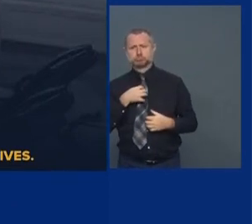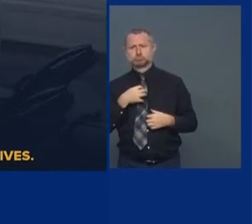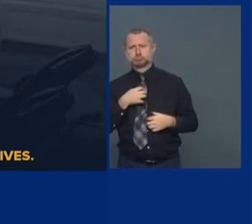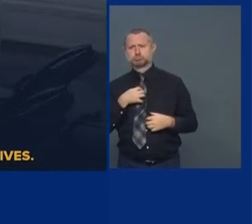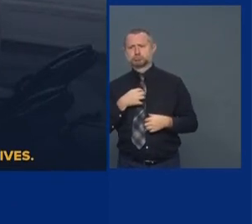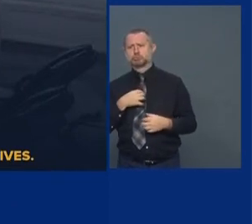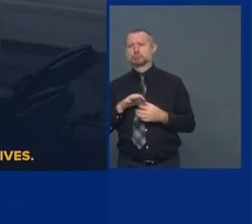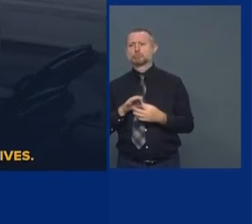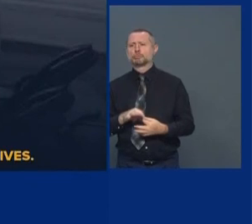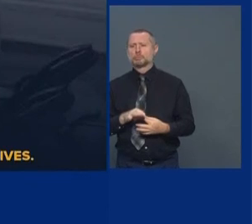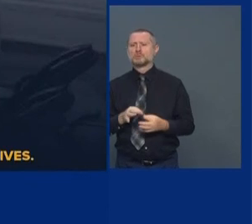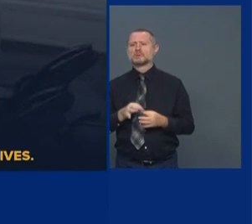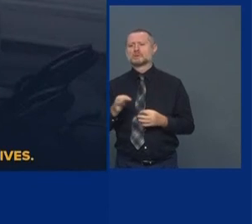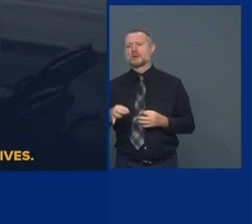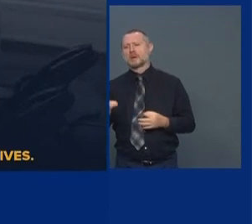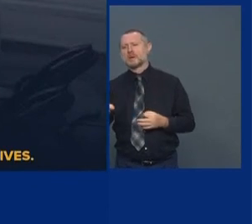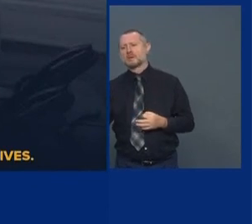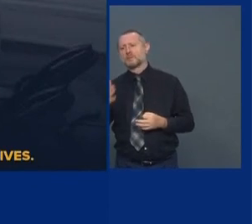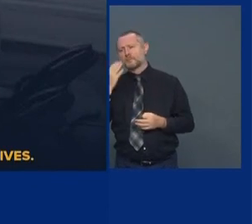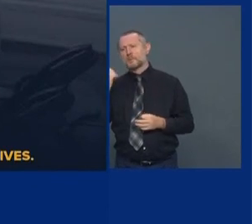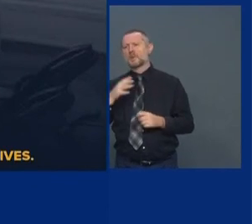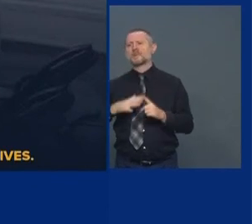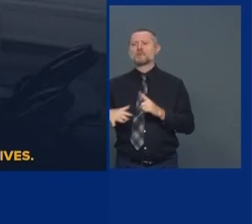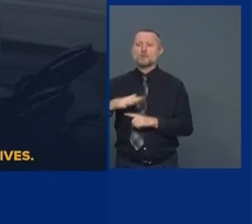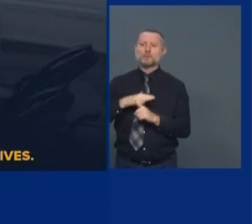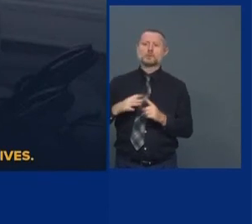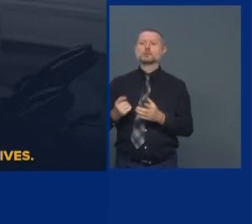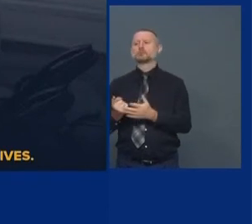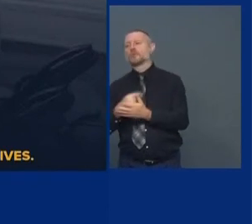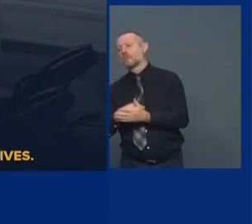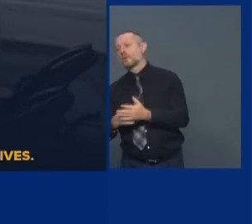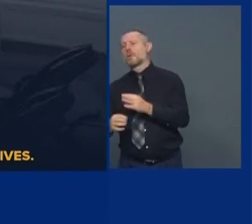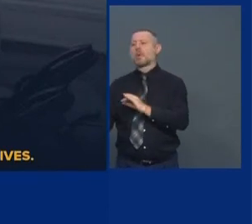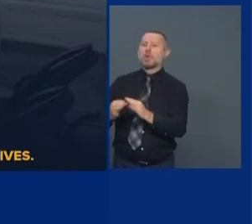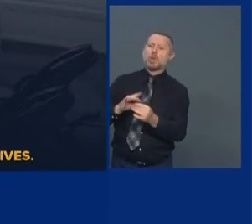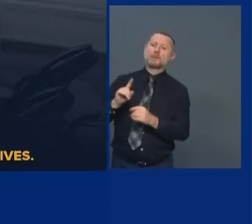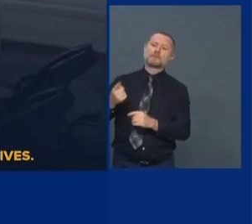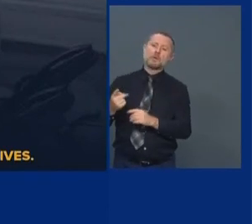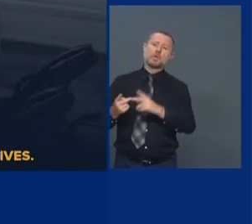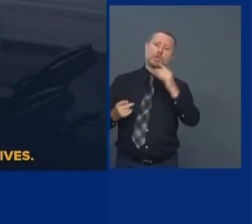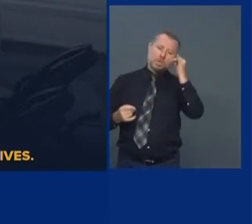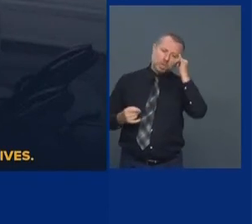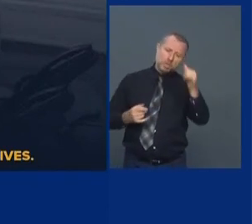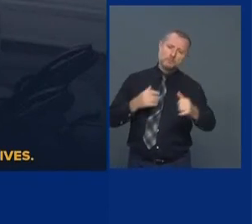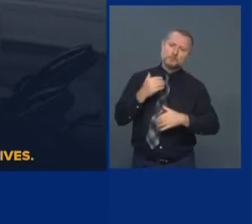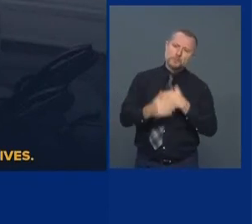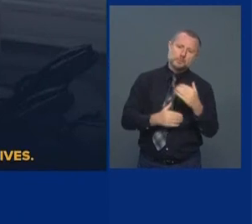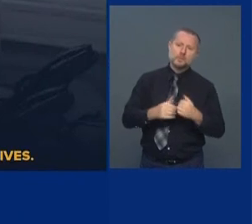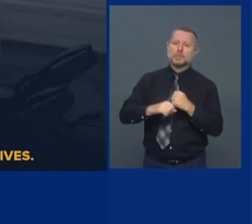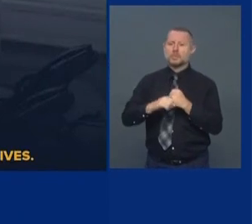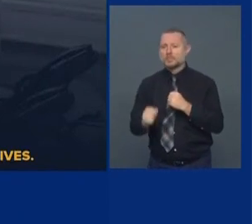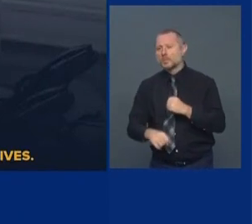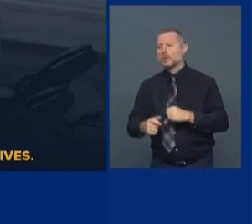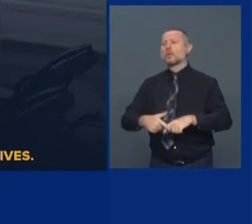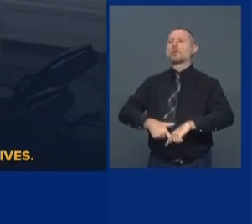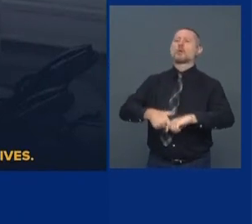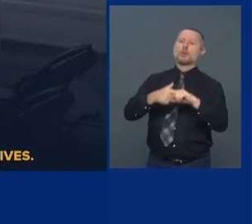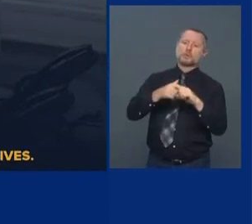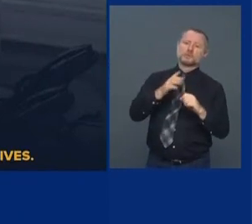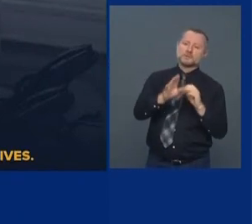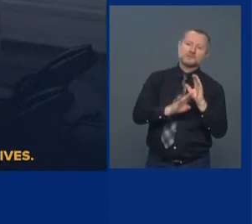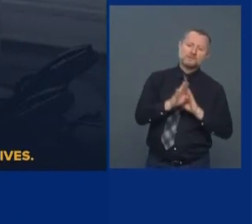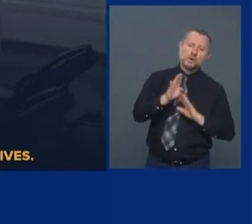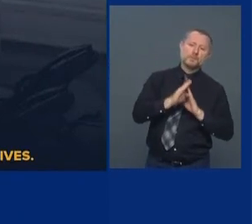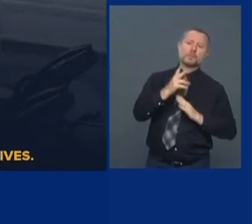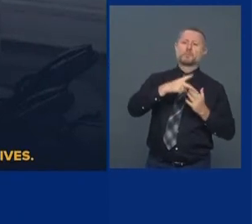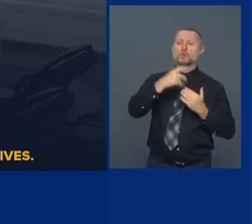delay of environmental reviews and how they take so long and they stop development and how